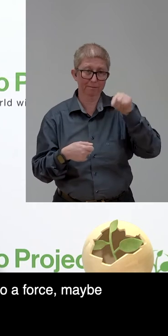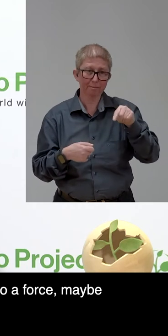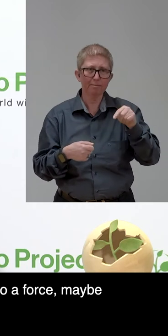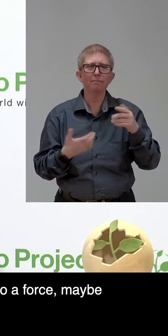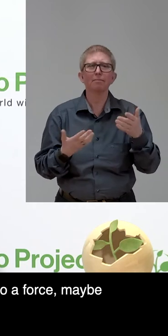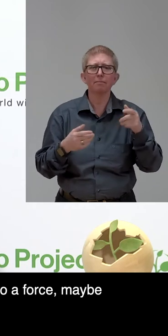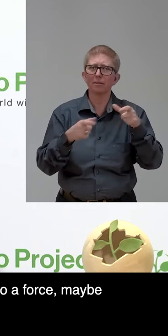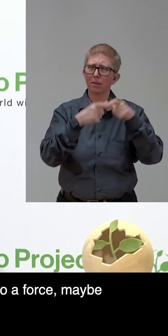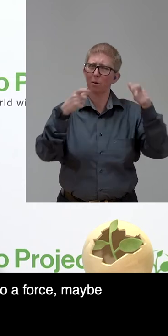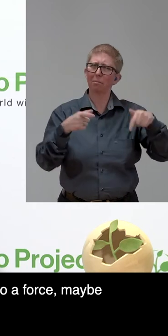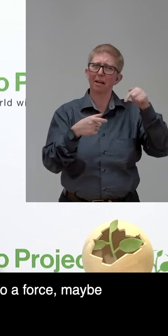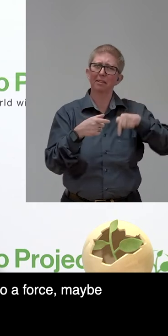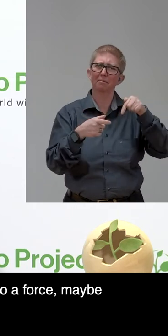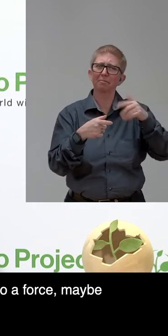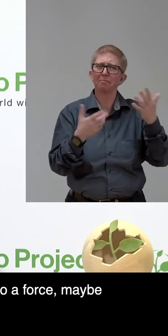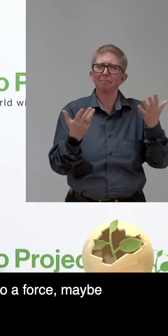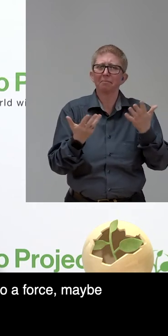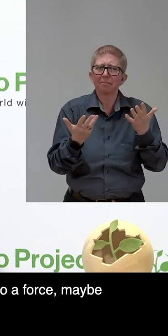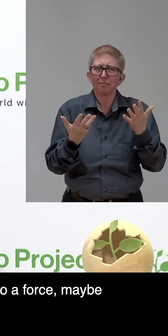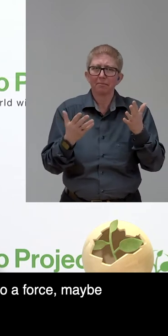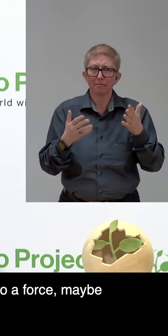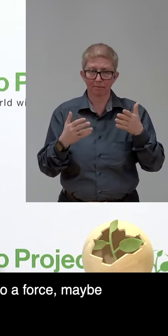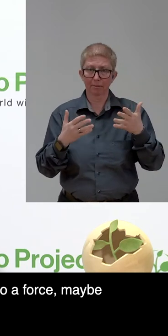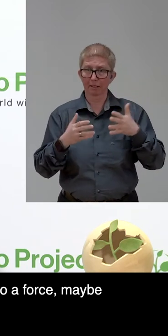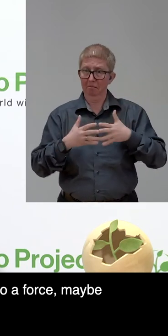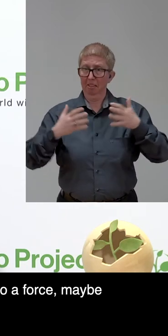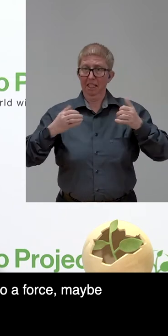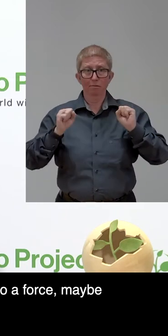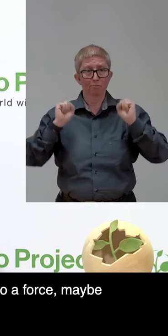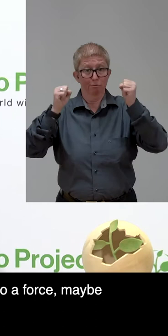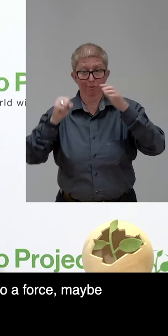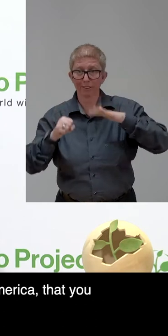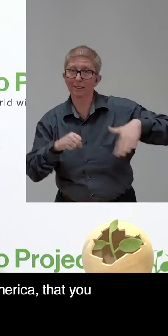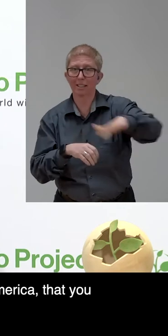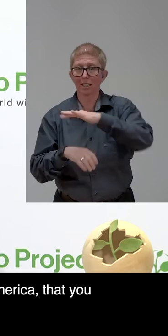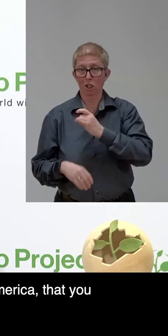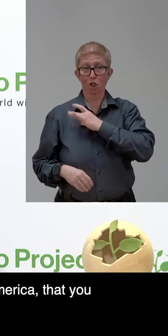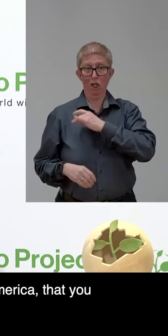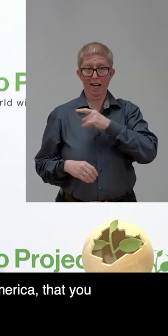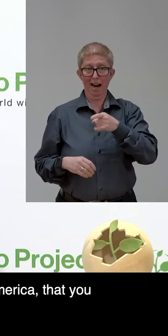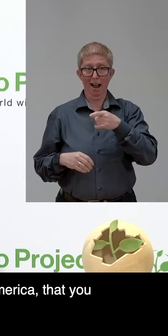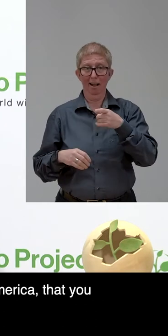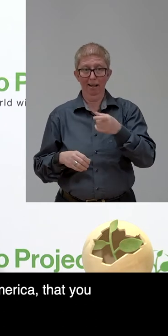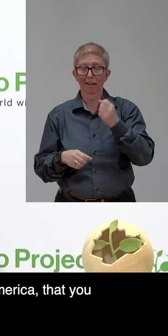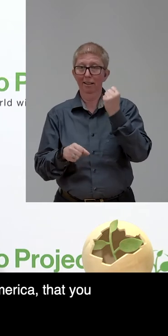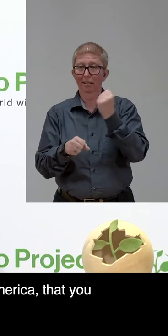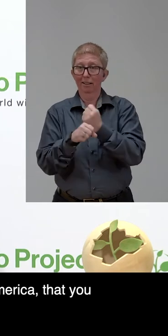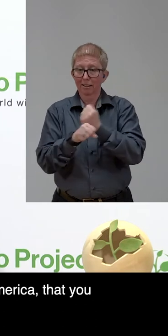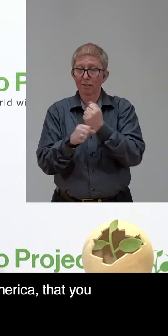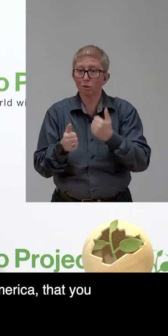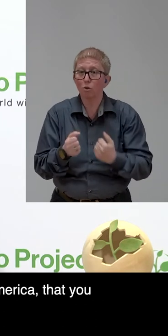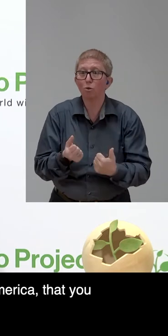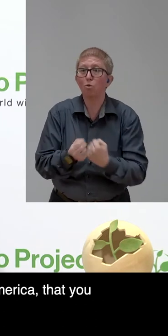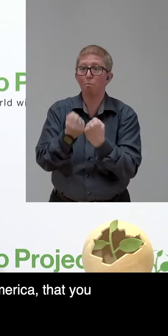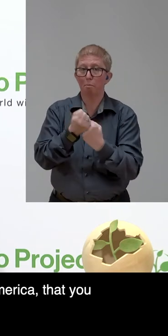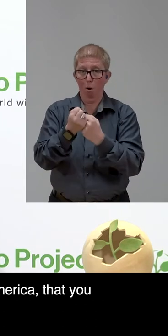a force, maybe even a major force in Chile that helps bring this change to Chile and to other